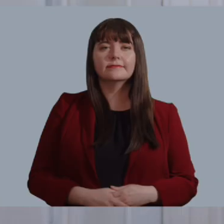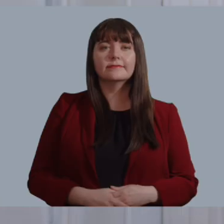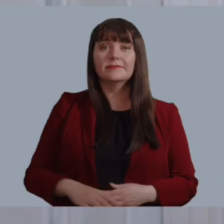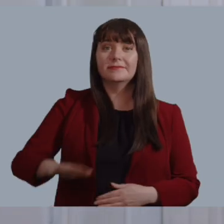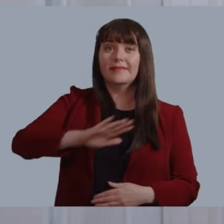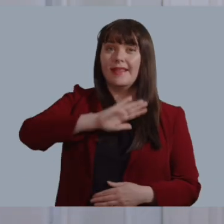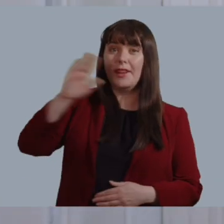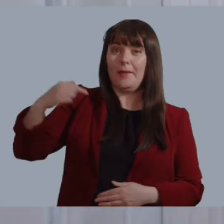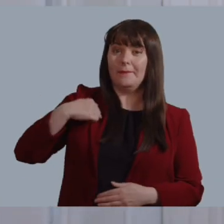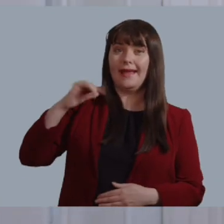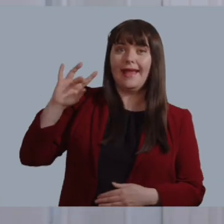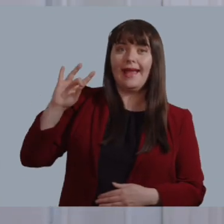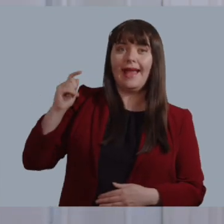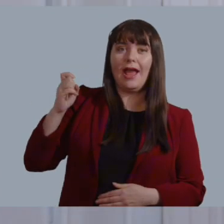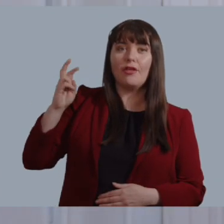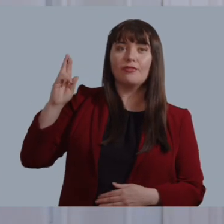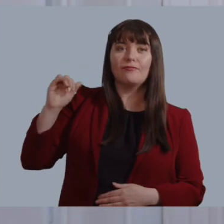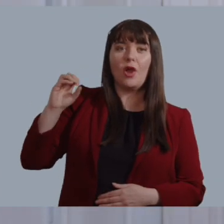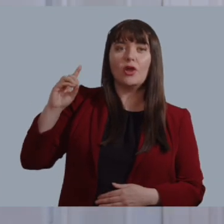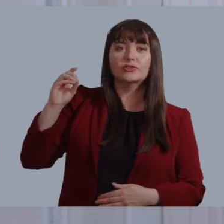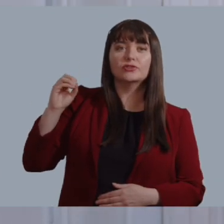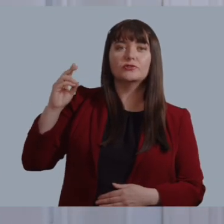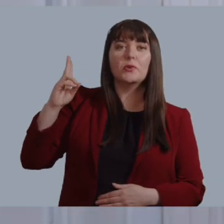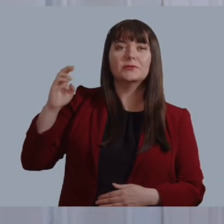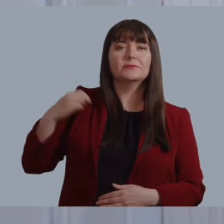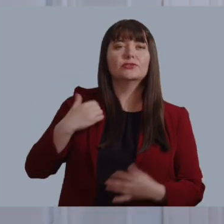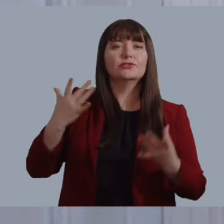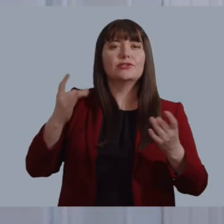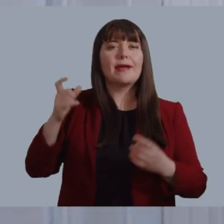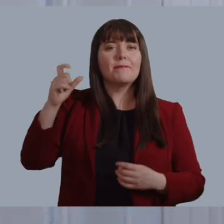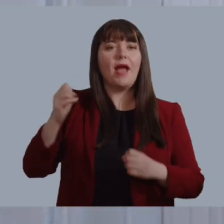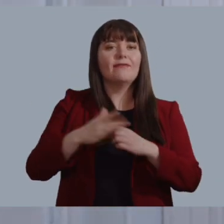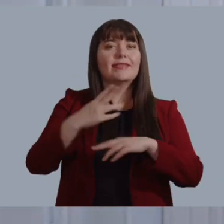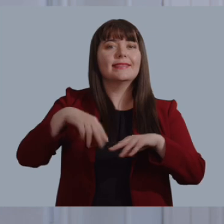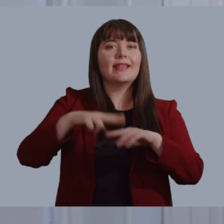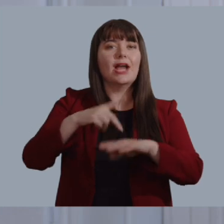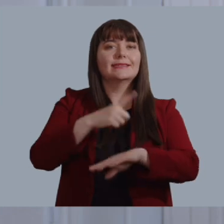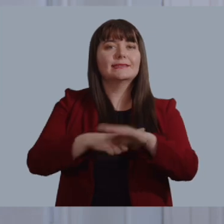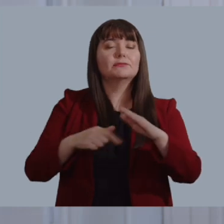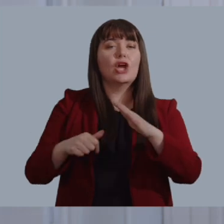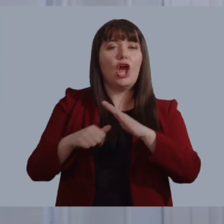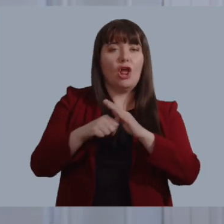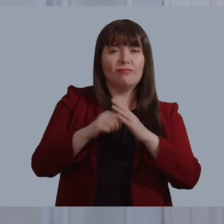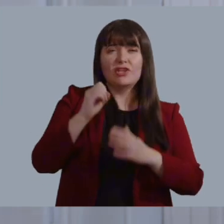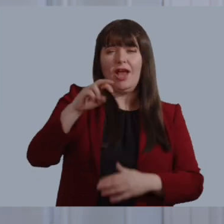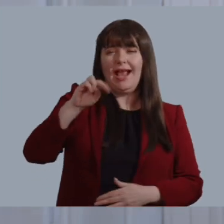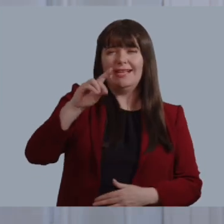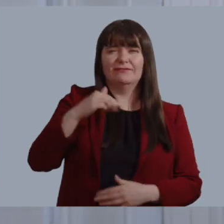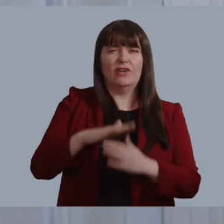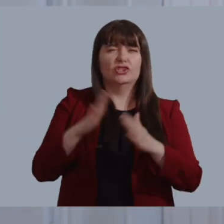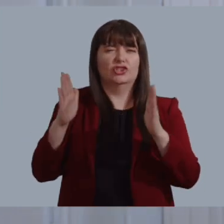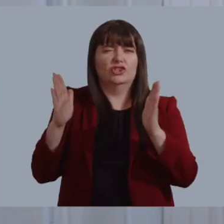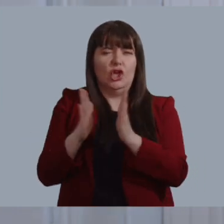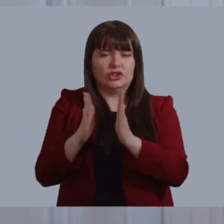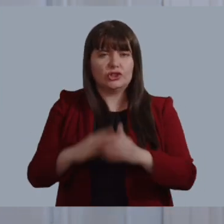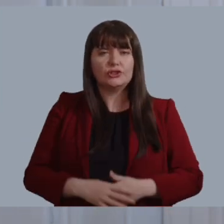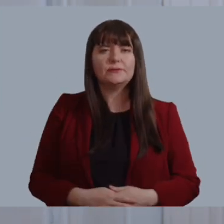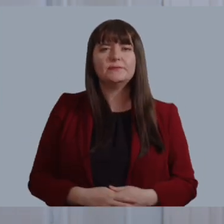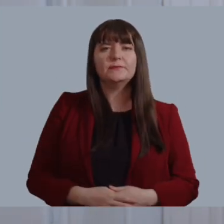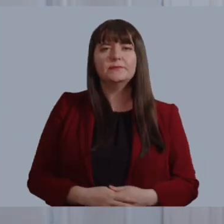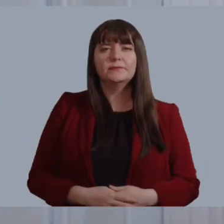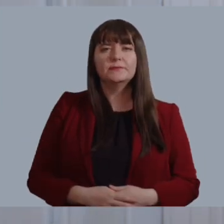Hello everyone, my name is Catherine O'Donoghue and I am the Chairperson of the National Disability Authority